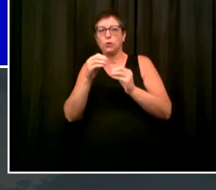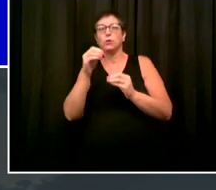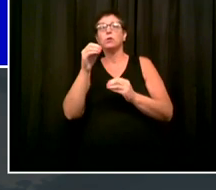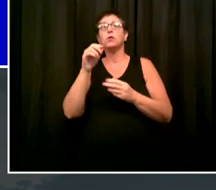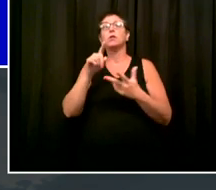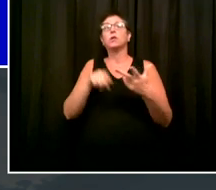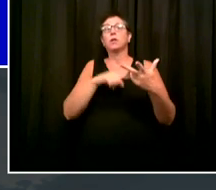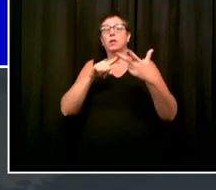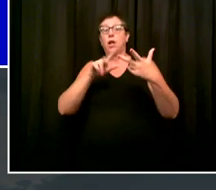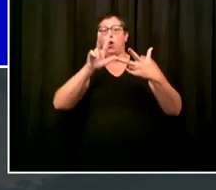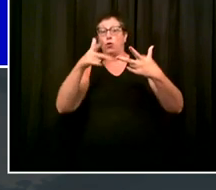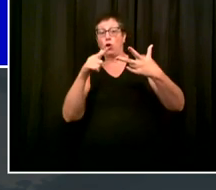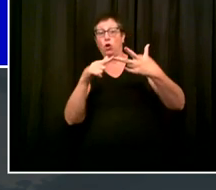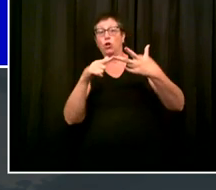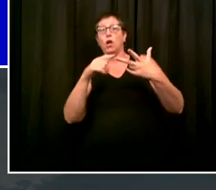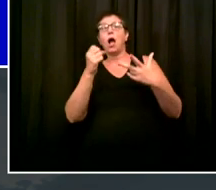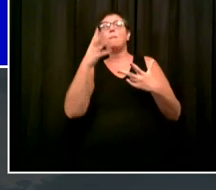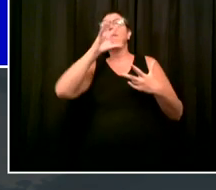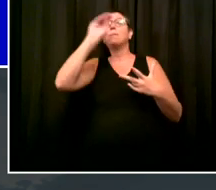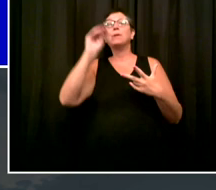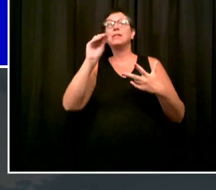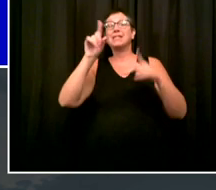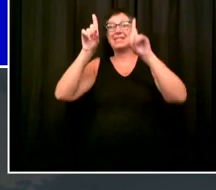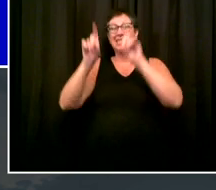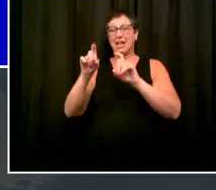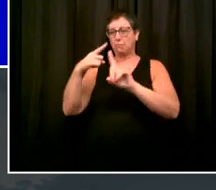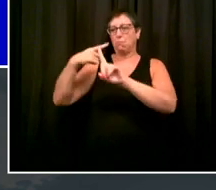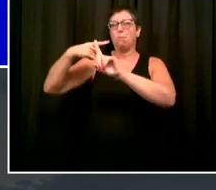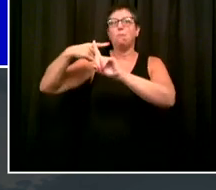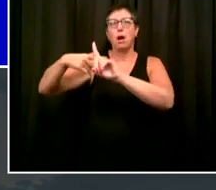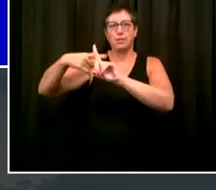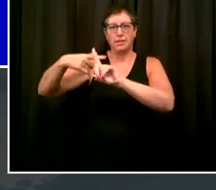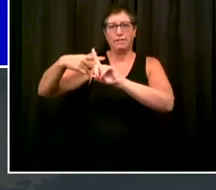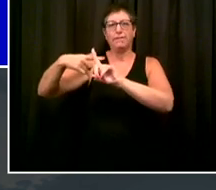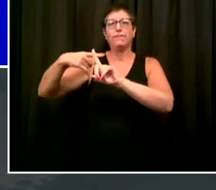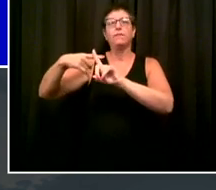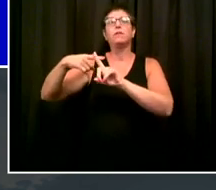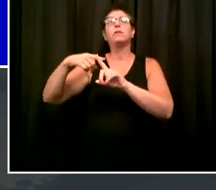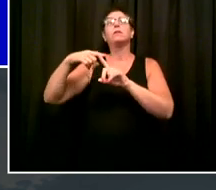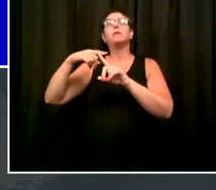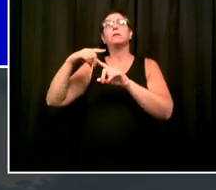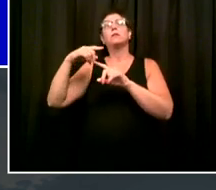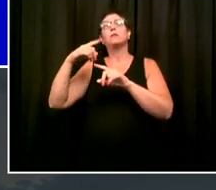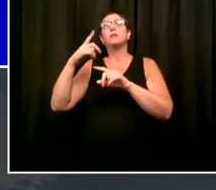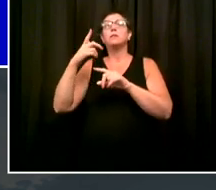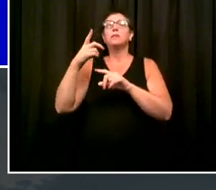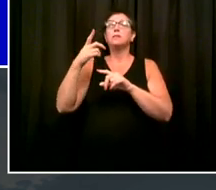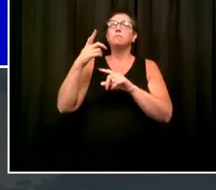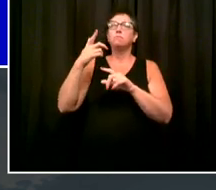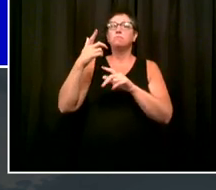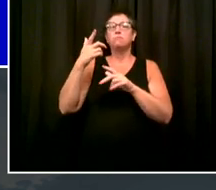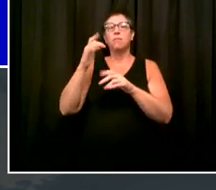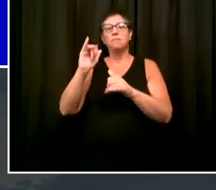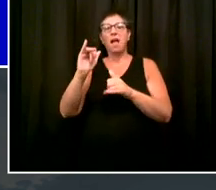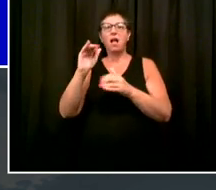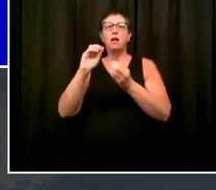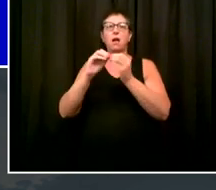positive citywide for COVID-19. Threshold 5%. Today's report, 0